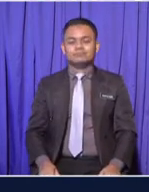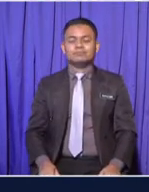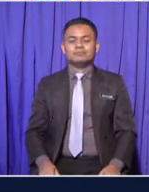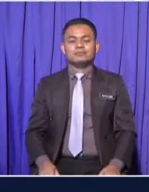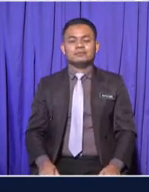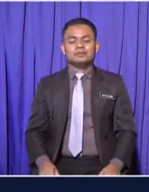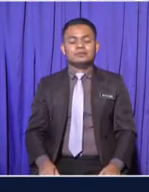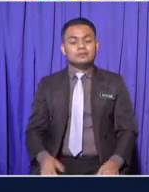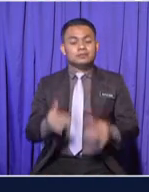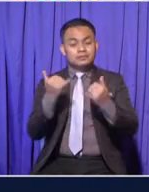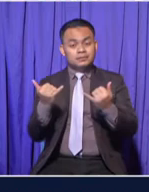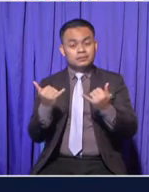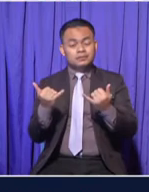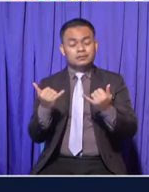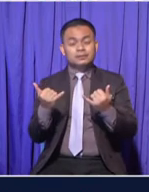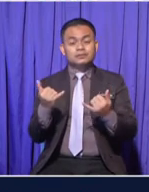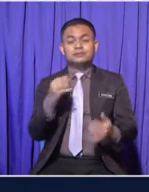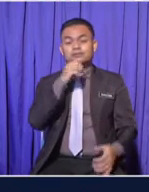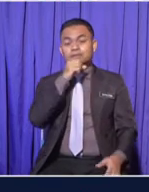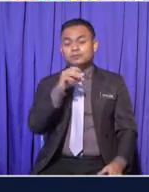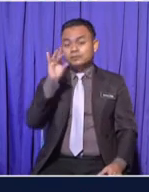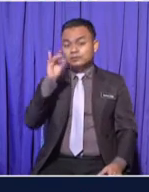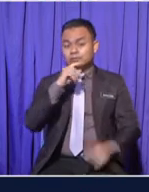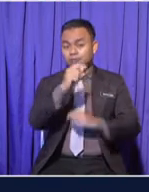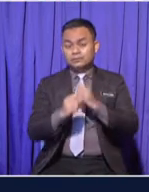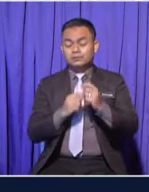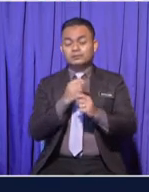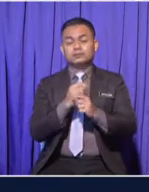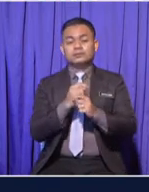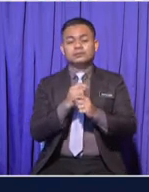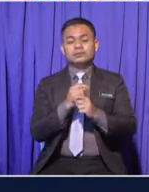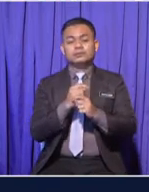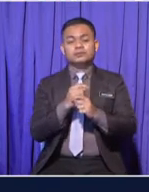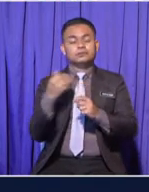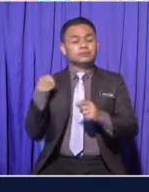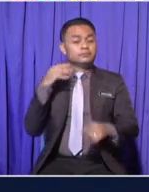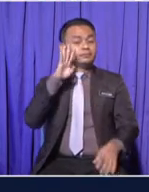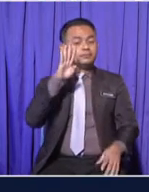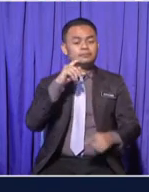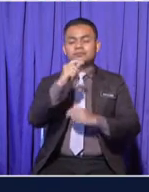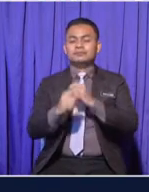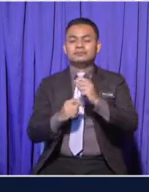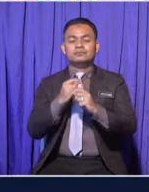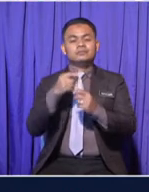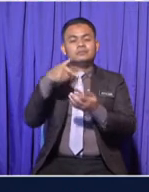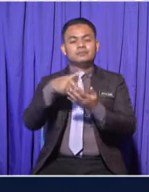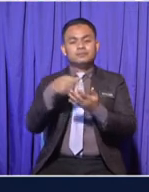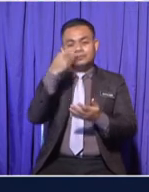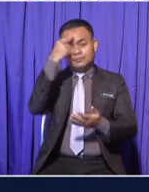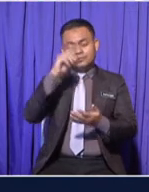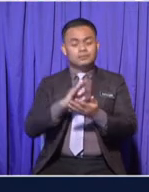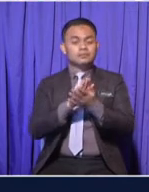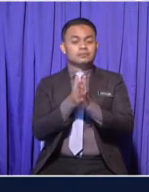if you are 8 years now It will take 4 more years to reach